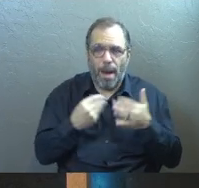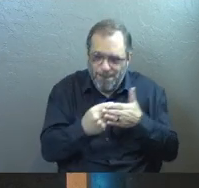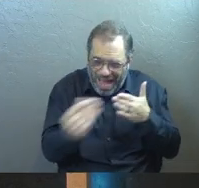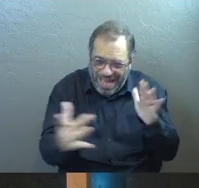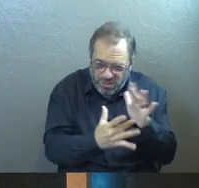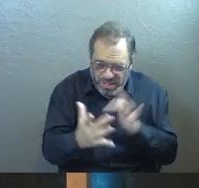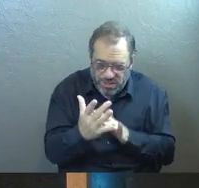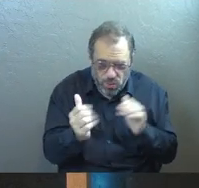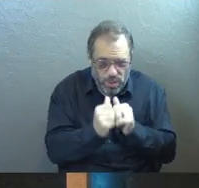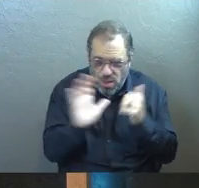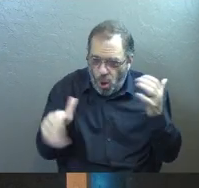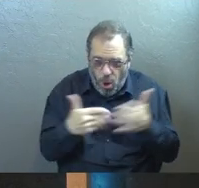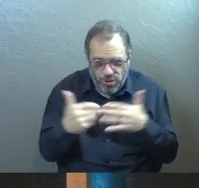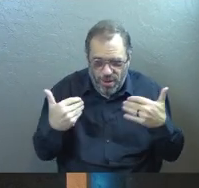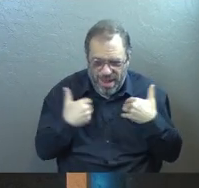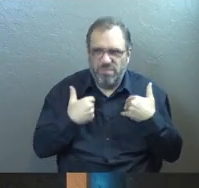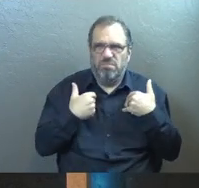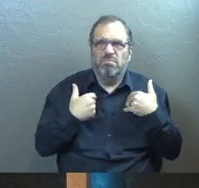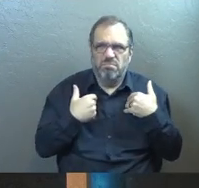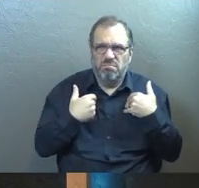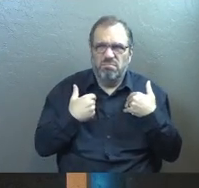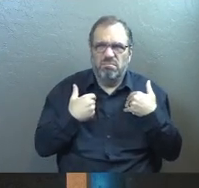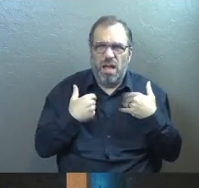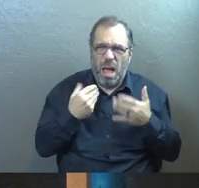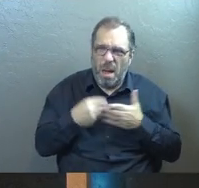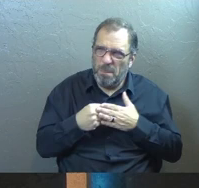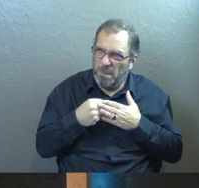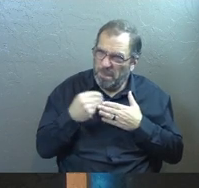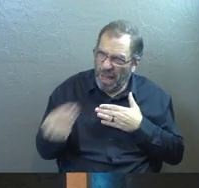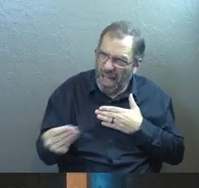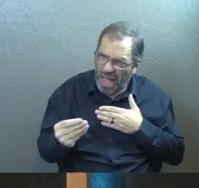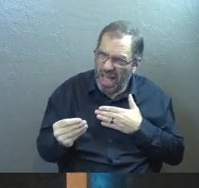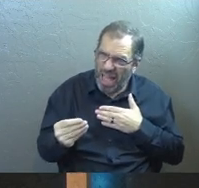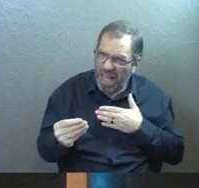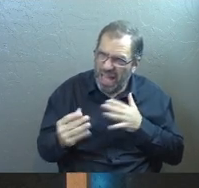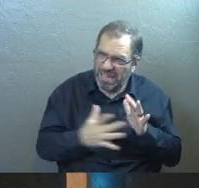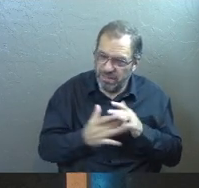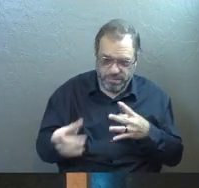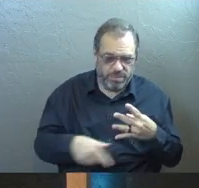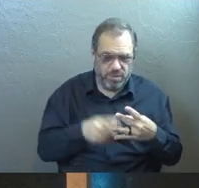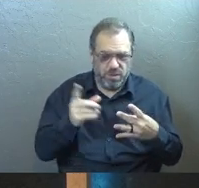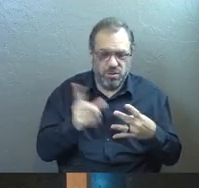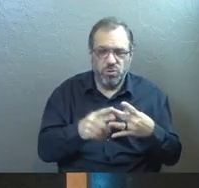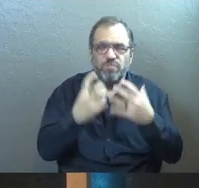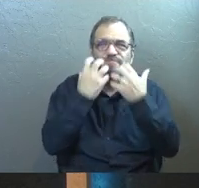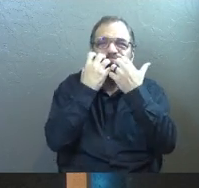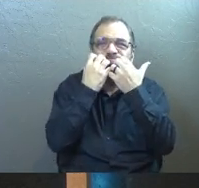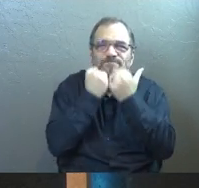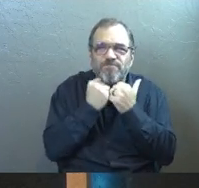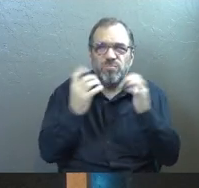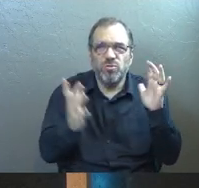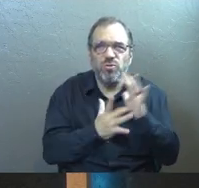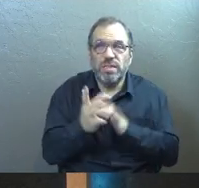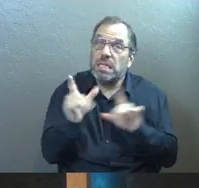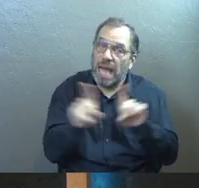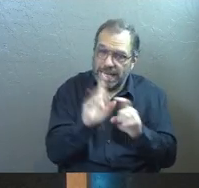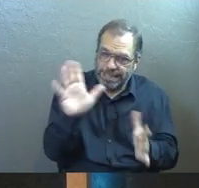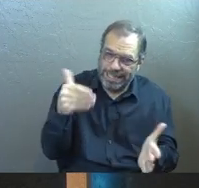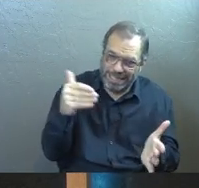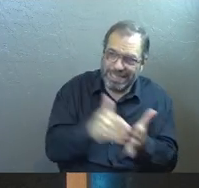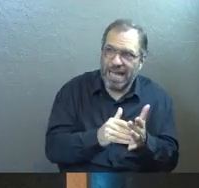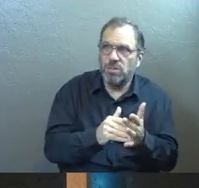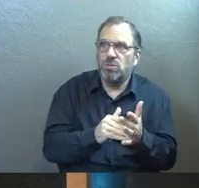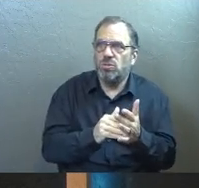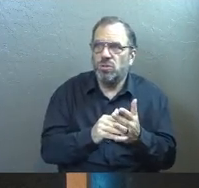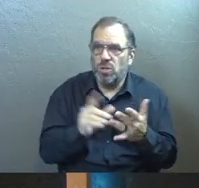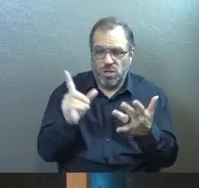have. And that's some confusing language, but we're going to explain it. Next, you've got to treasure Jesus as the center of your life. You've got